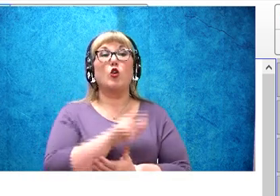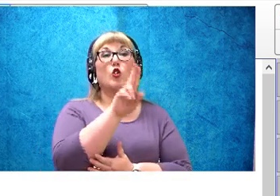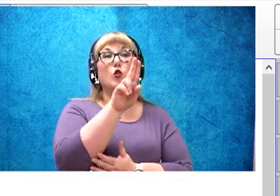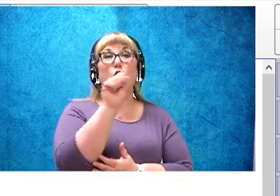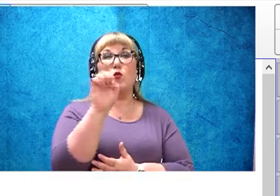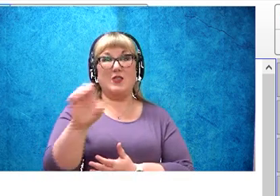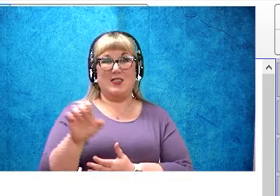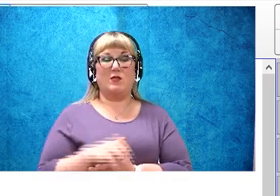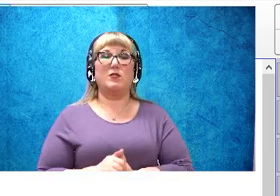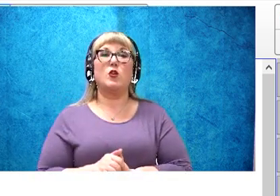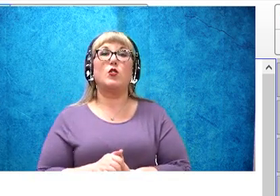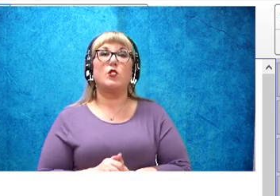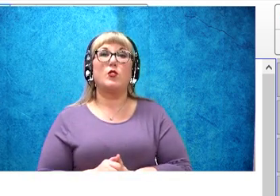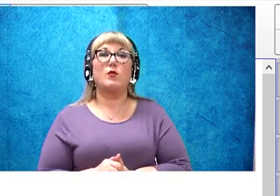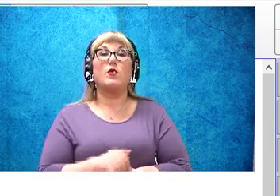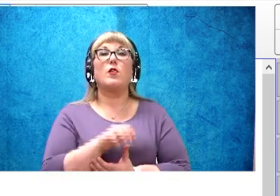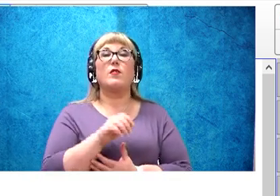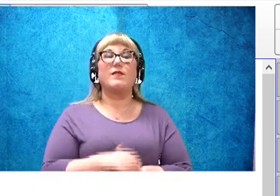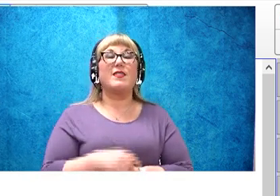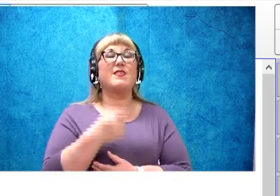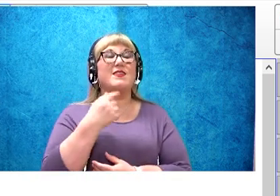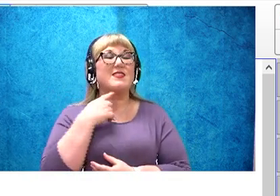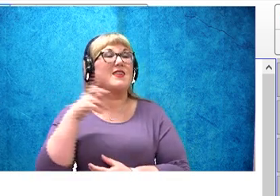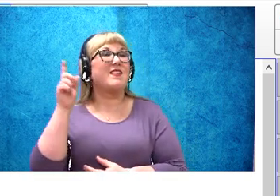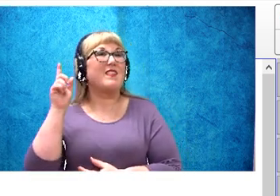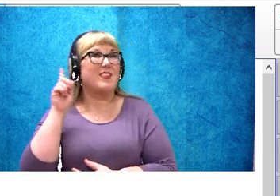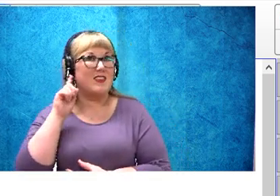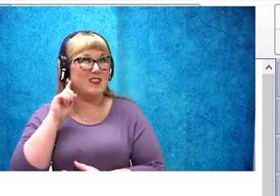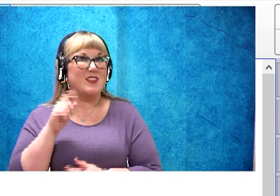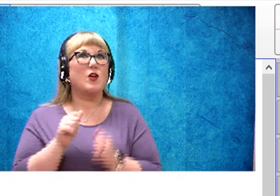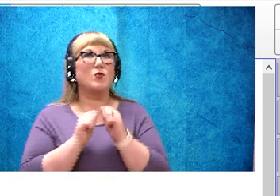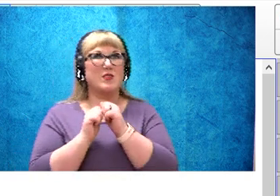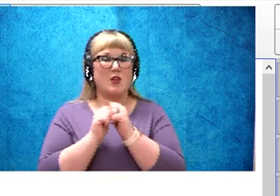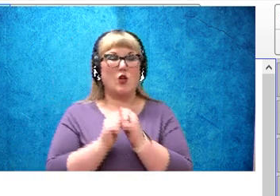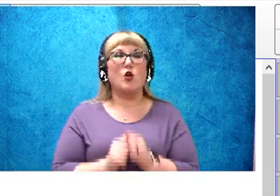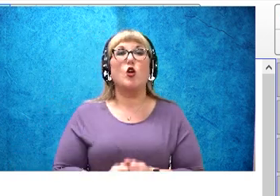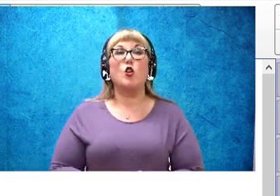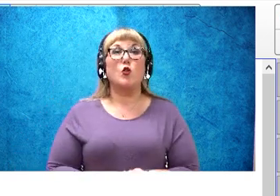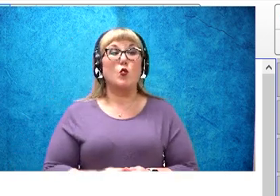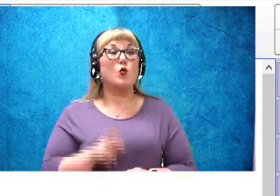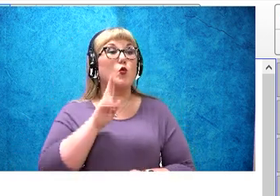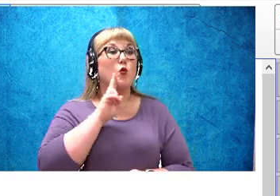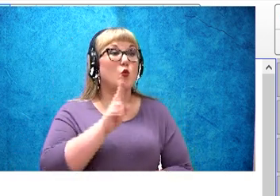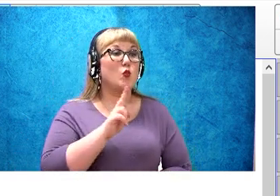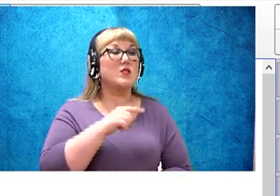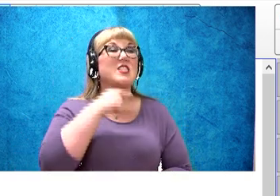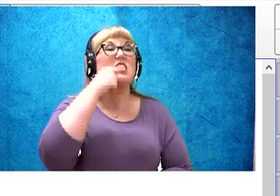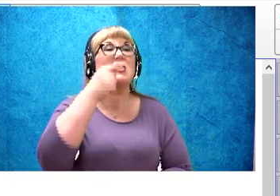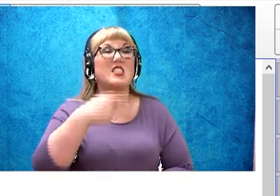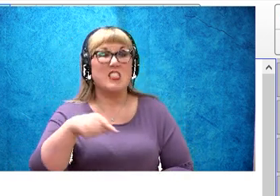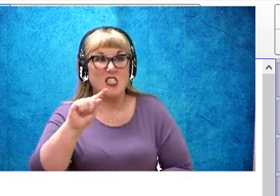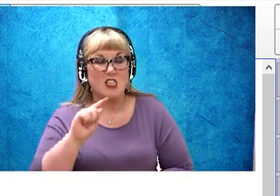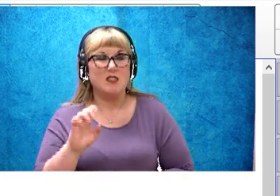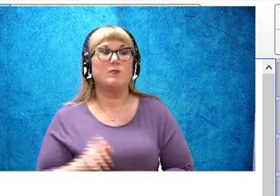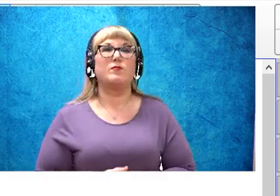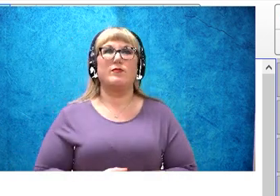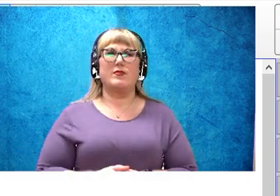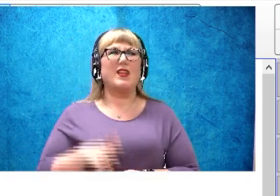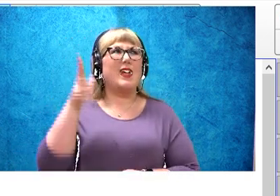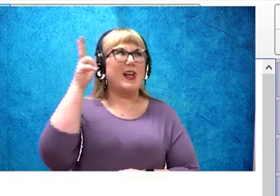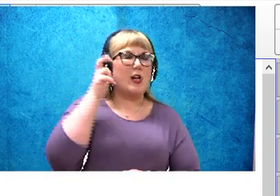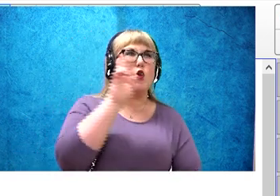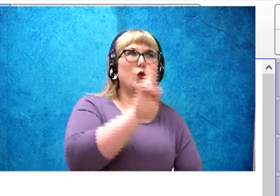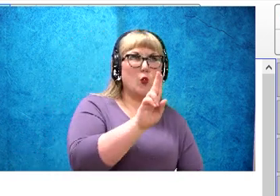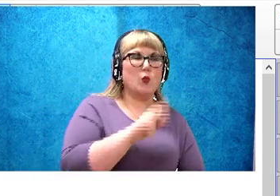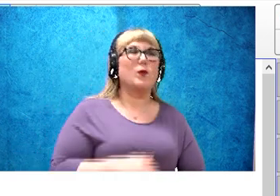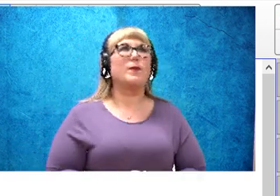use, let's say the sounds we hear in use, use, I hear U,